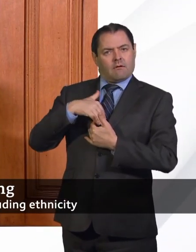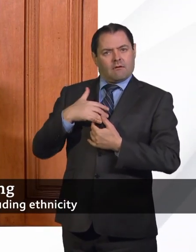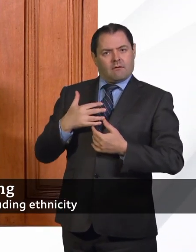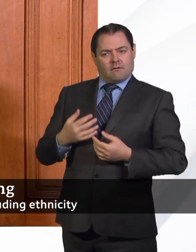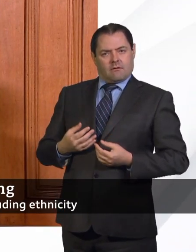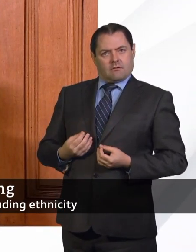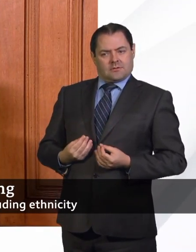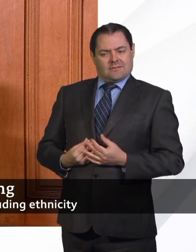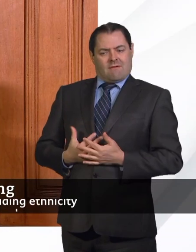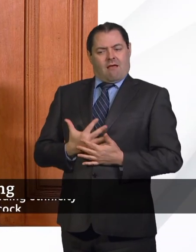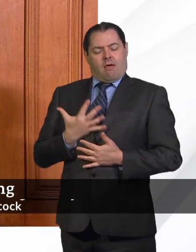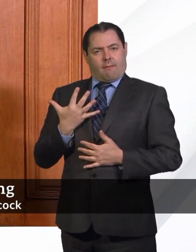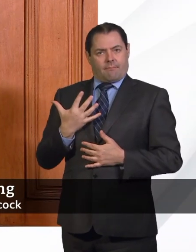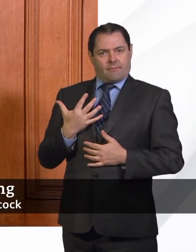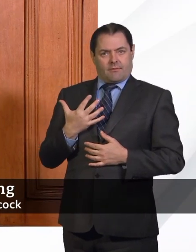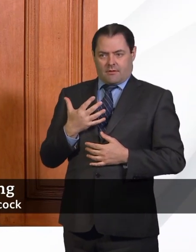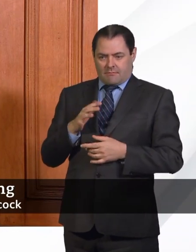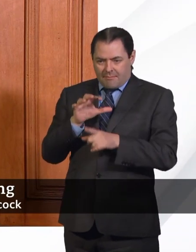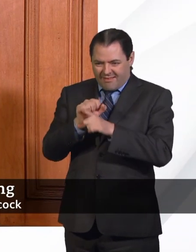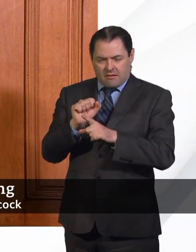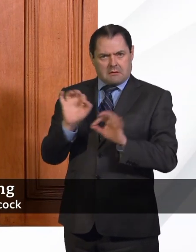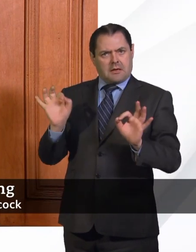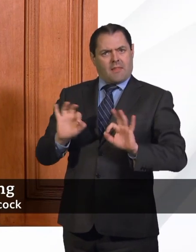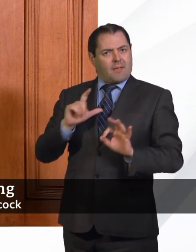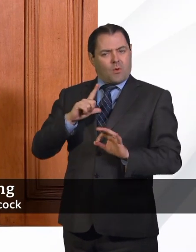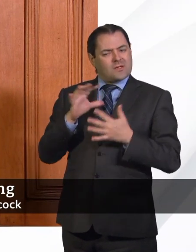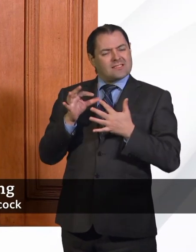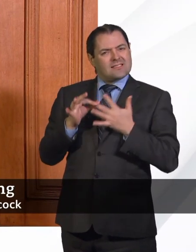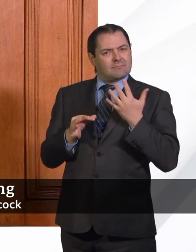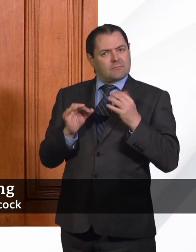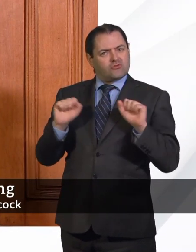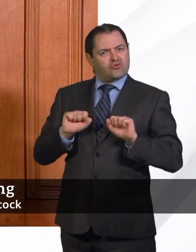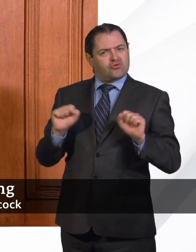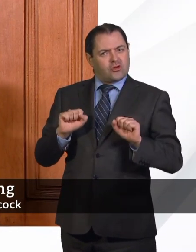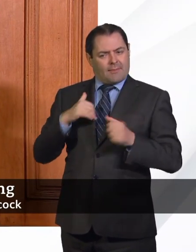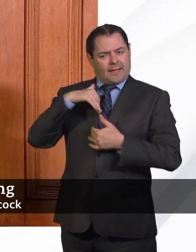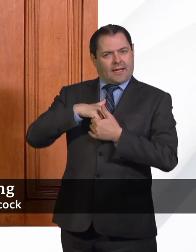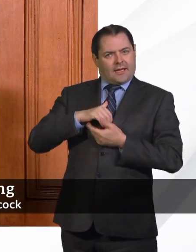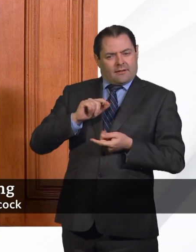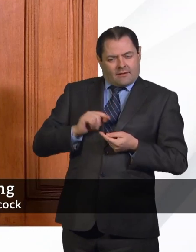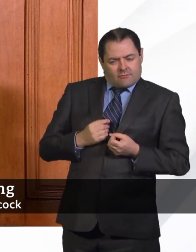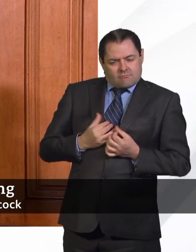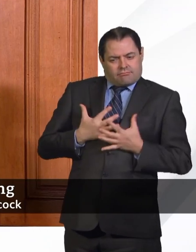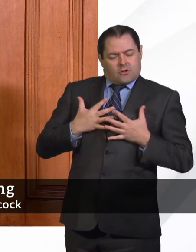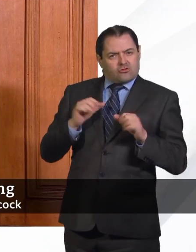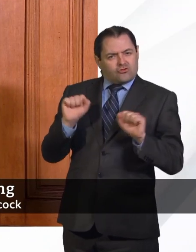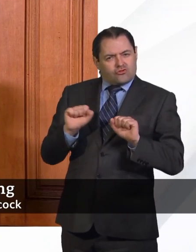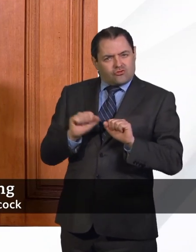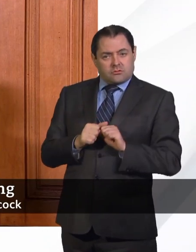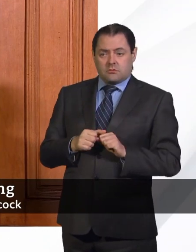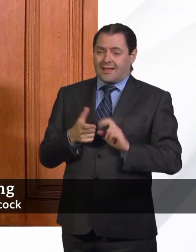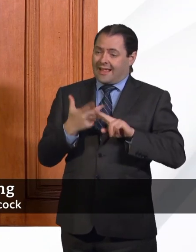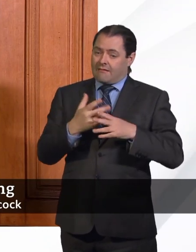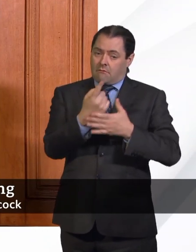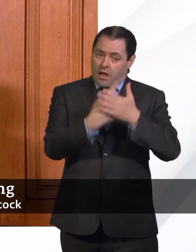may well be negative. So if you have a test during, if you're a contact and during your 14 days of self-isolation,